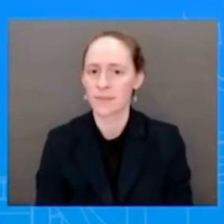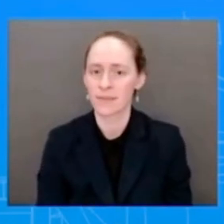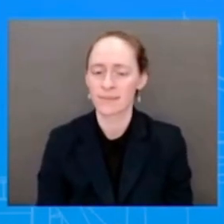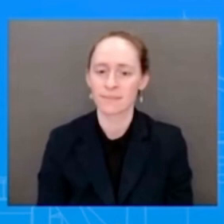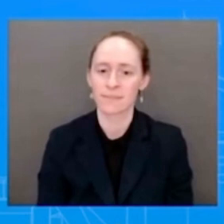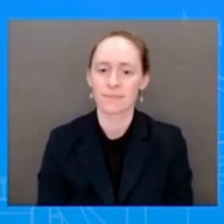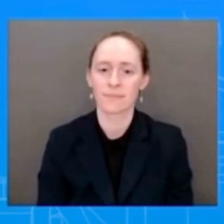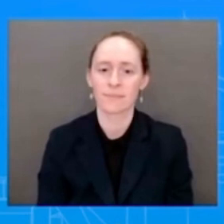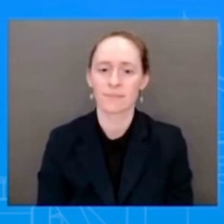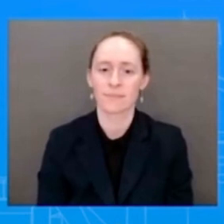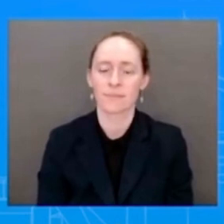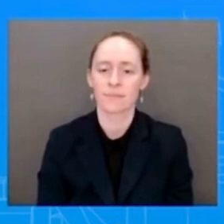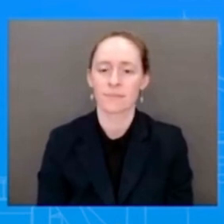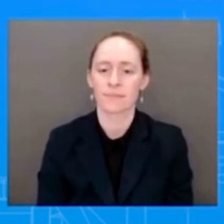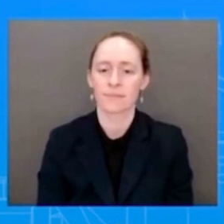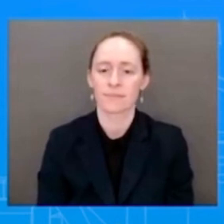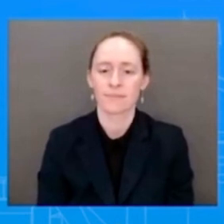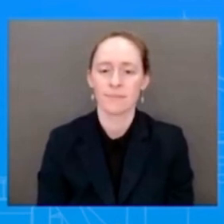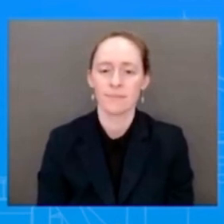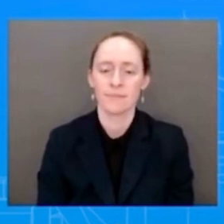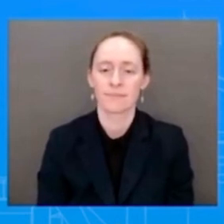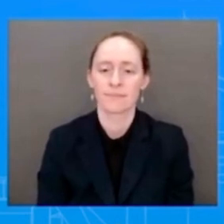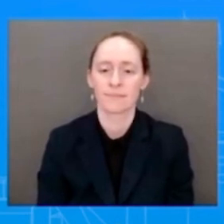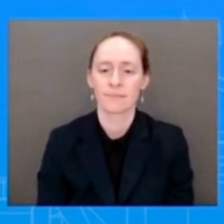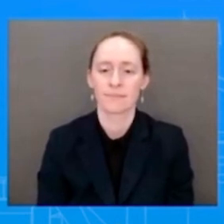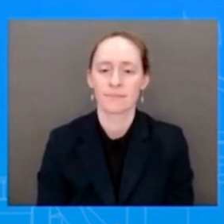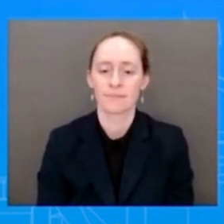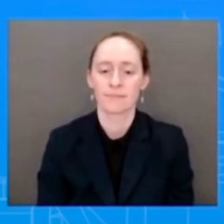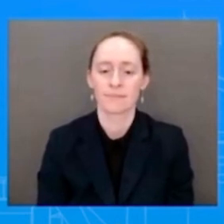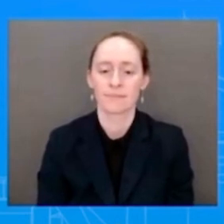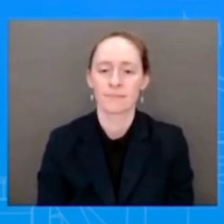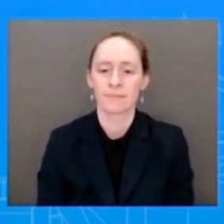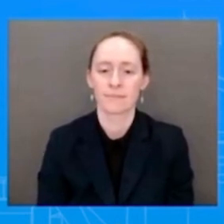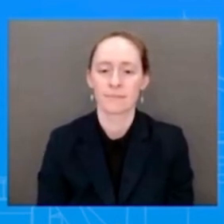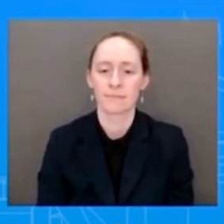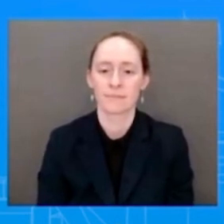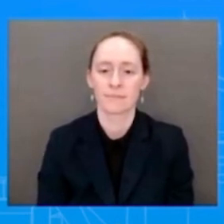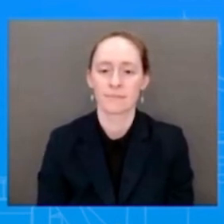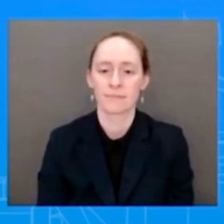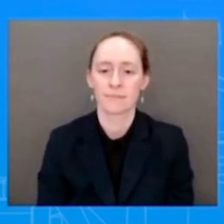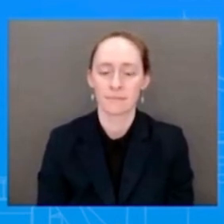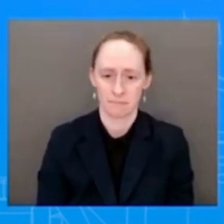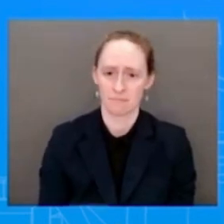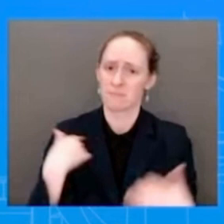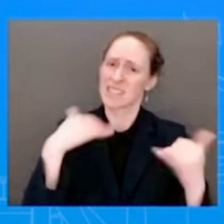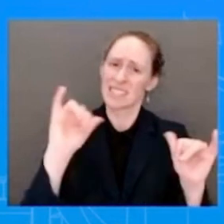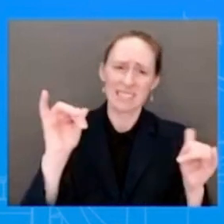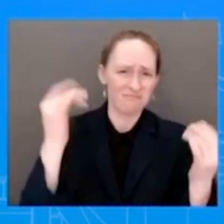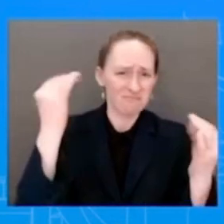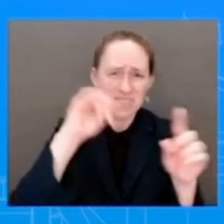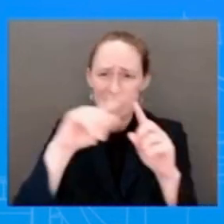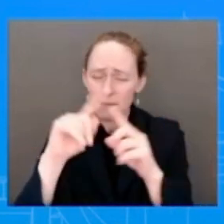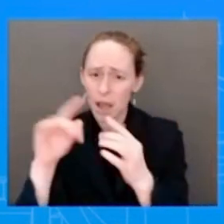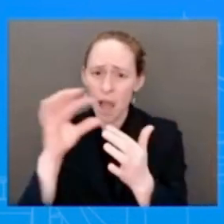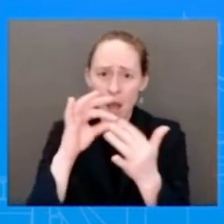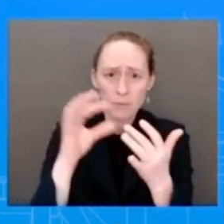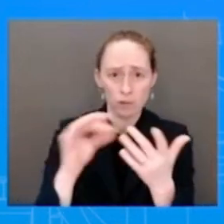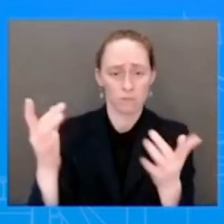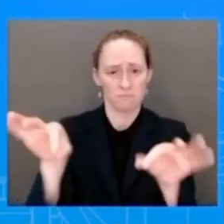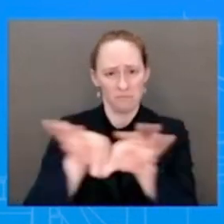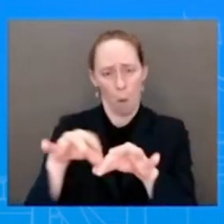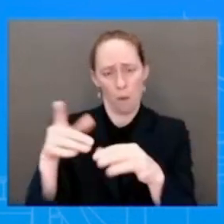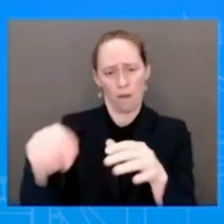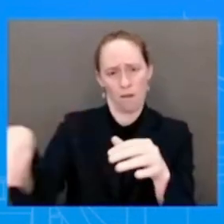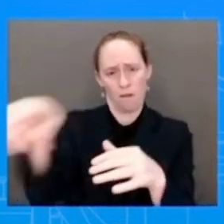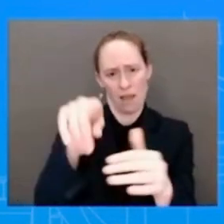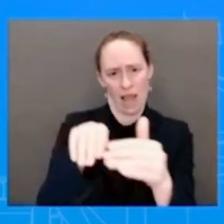no option is off the table that will expand access to reproductive health care. But at this point, we don't believe that